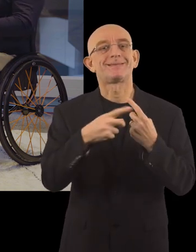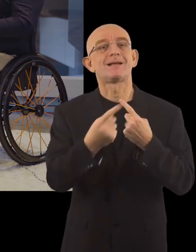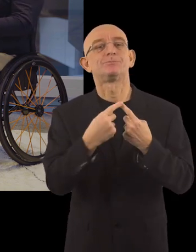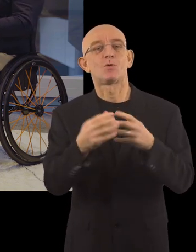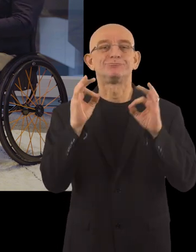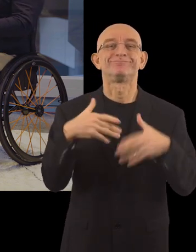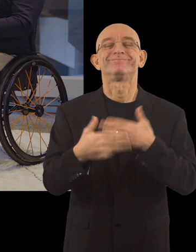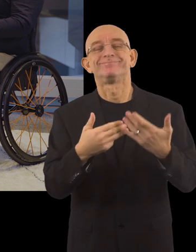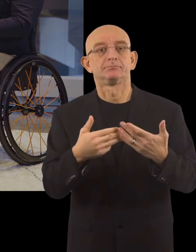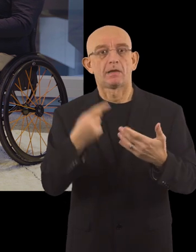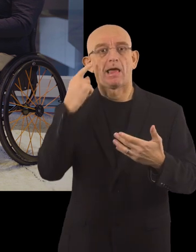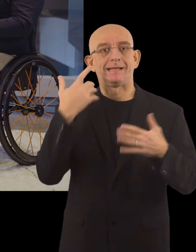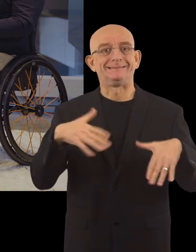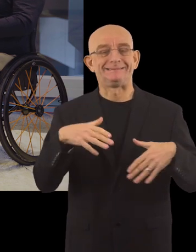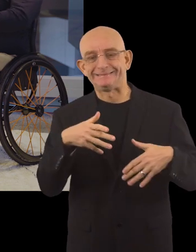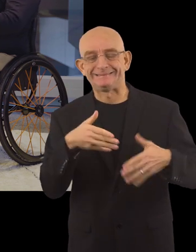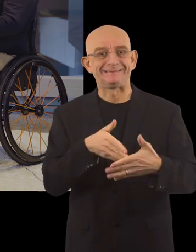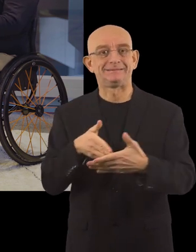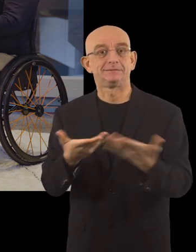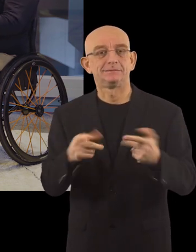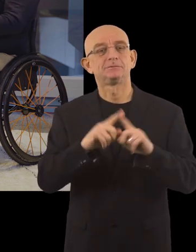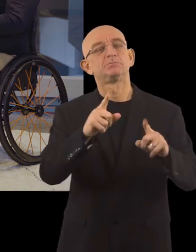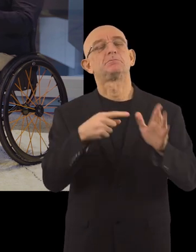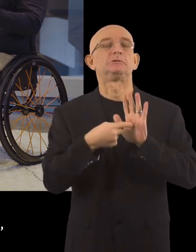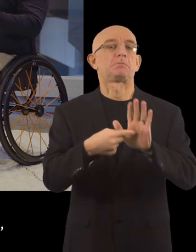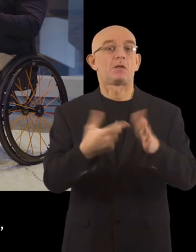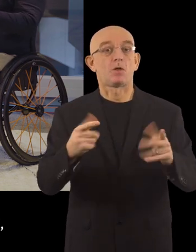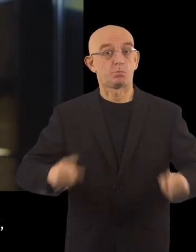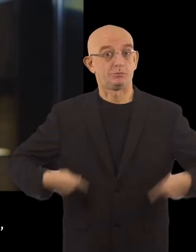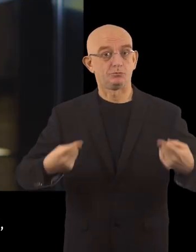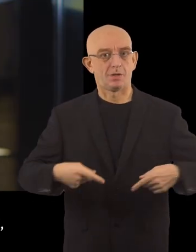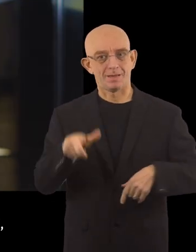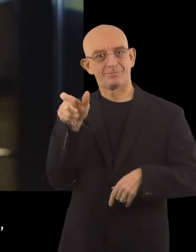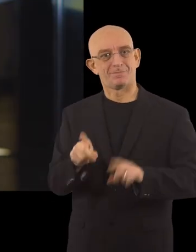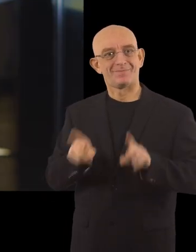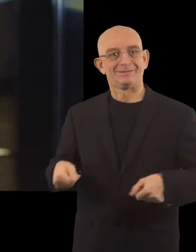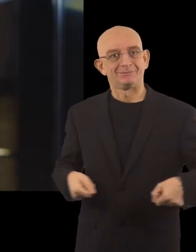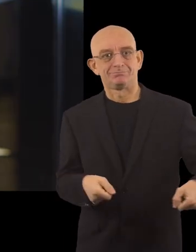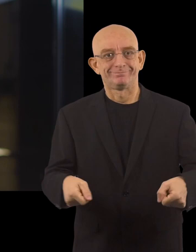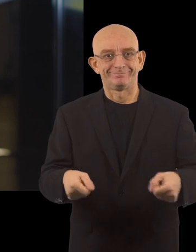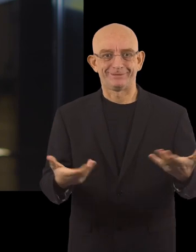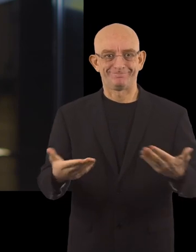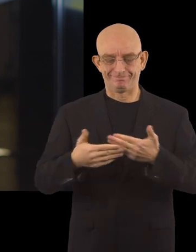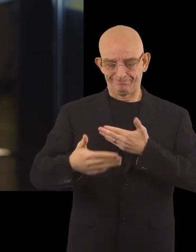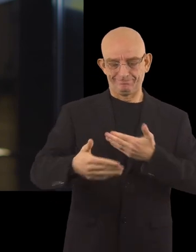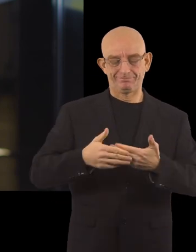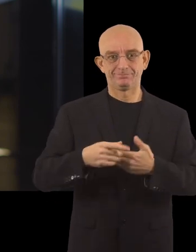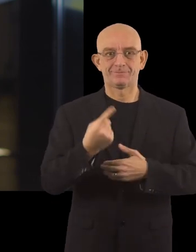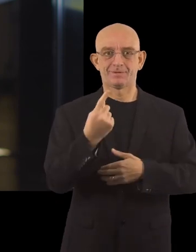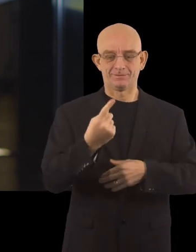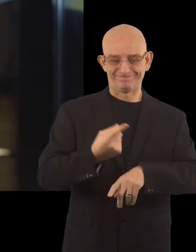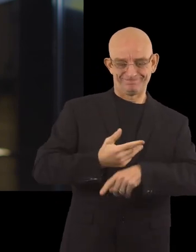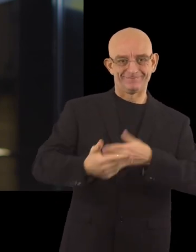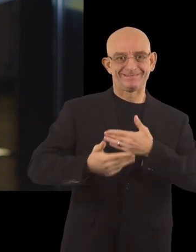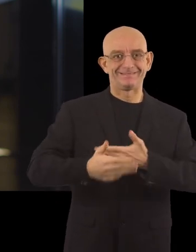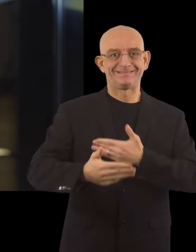public transport has become more difficult. For example, if you're in a wheelchair, somebody has to push you into a train, which is kind of one and a half, two meter distance,